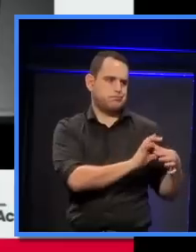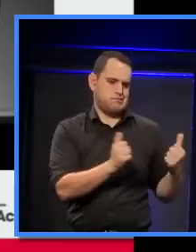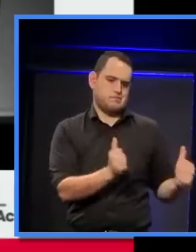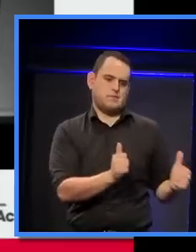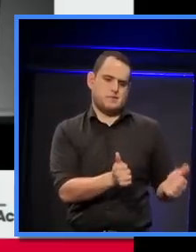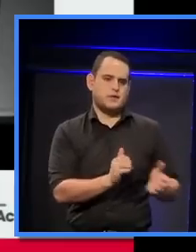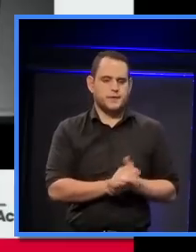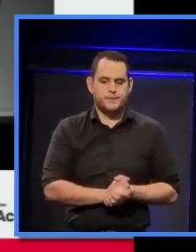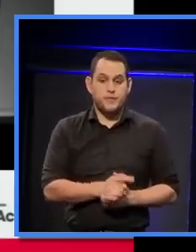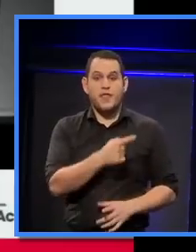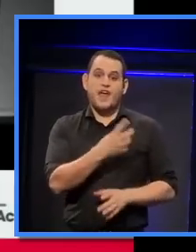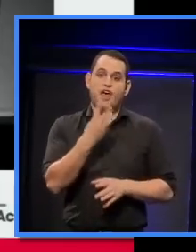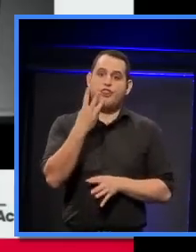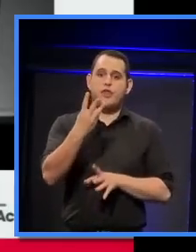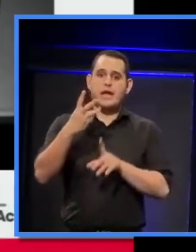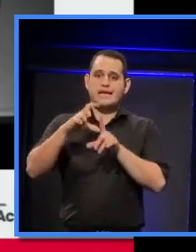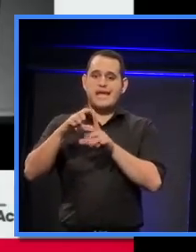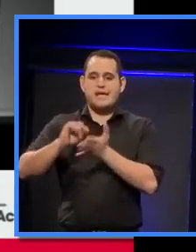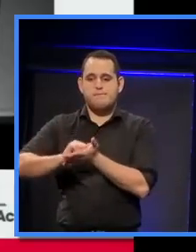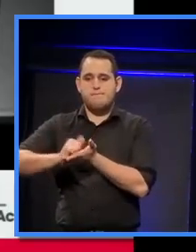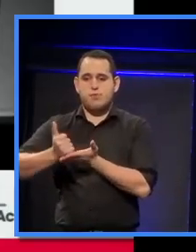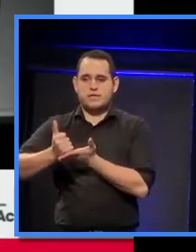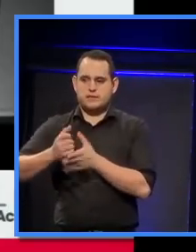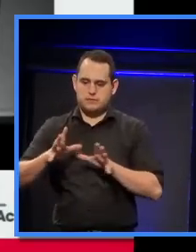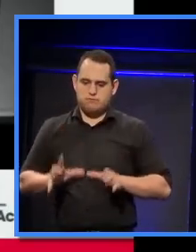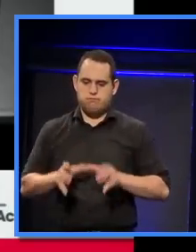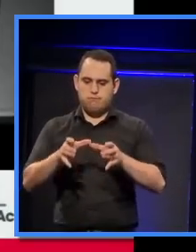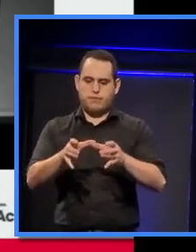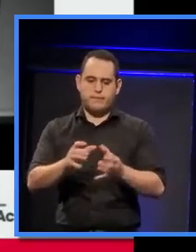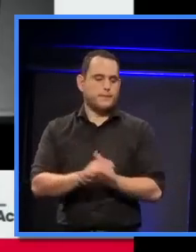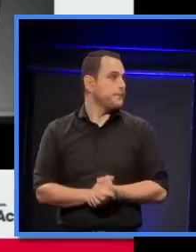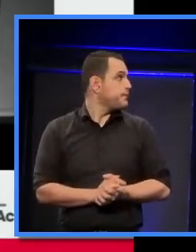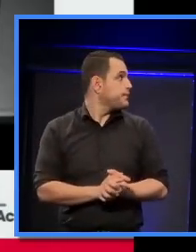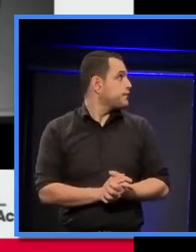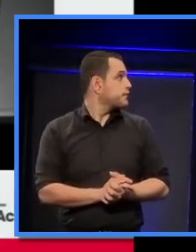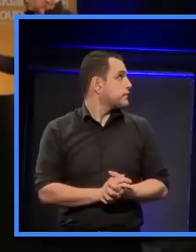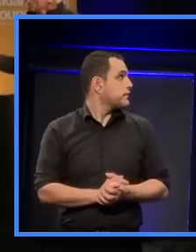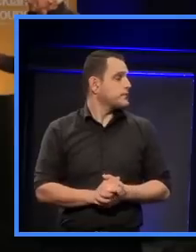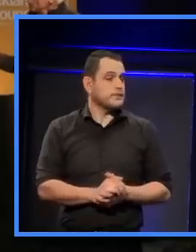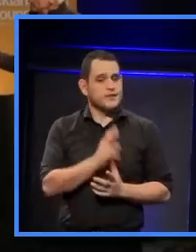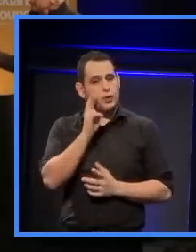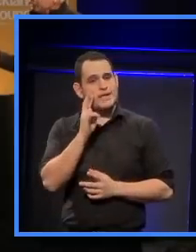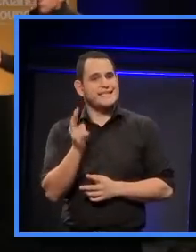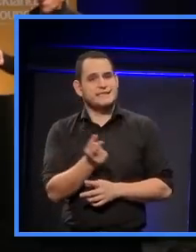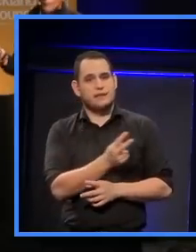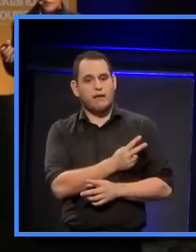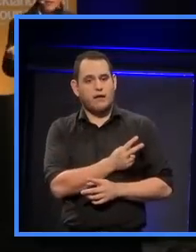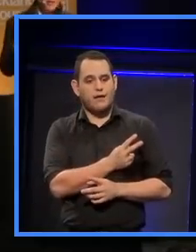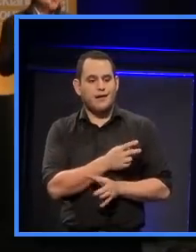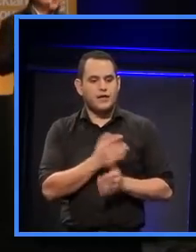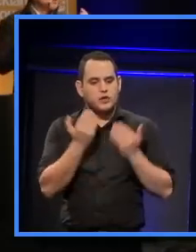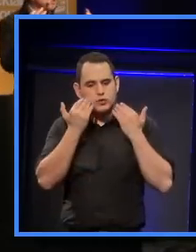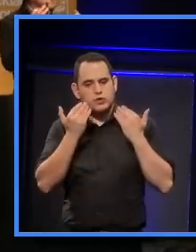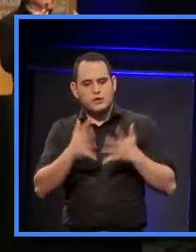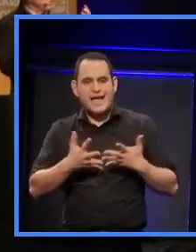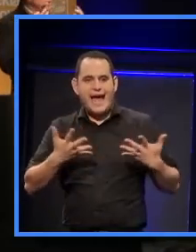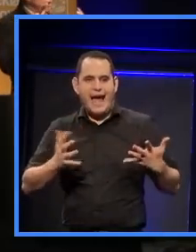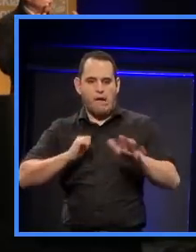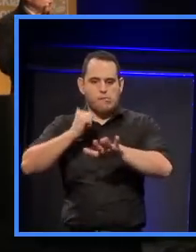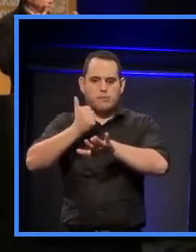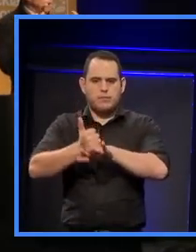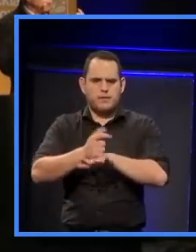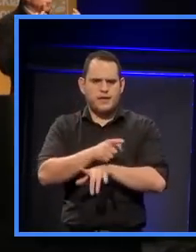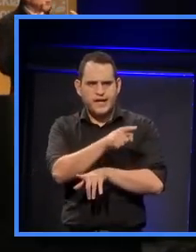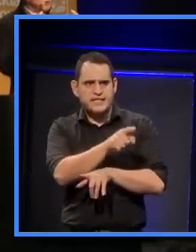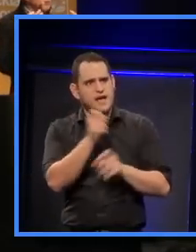So, here's a 3D-printed model that came out at the end of this 10-week process that shows the concept that